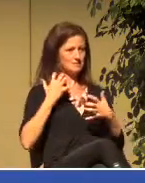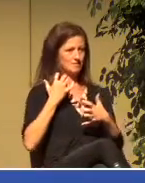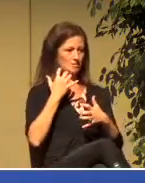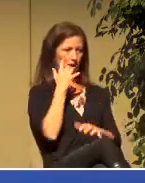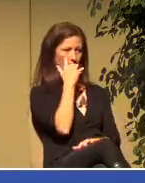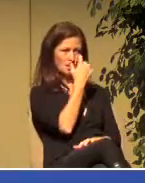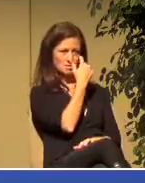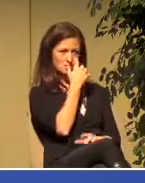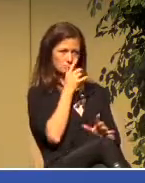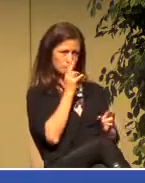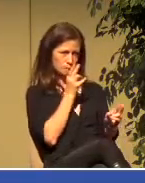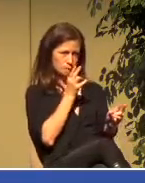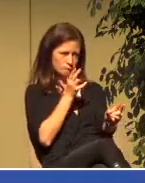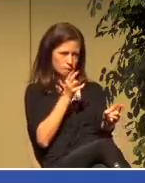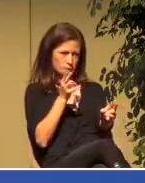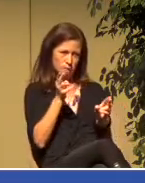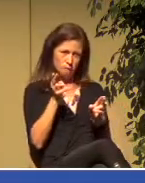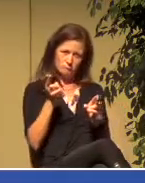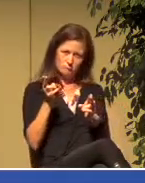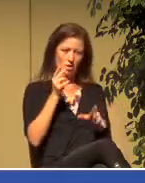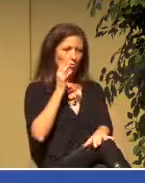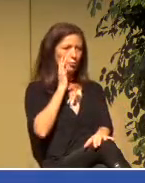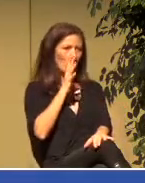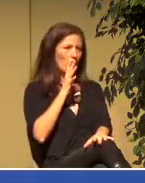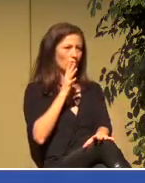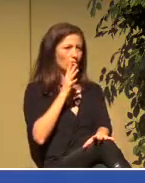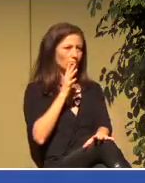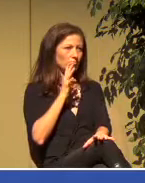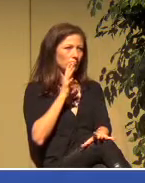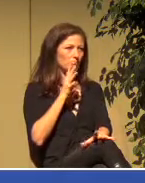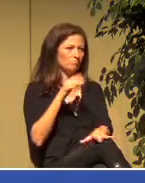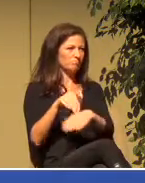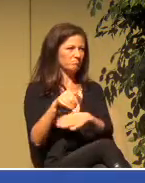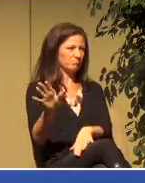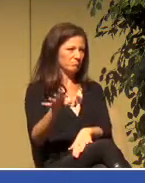He was going to deal with these people.